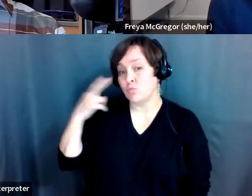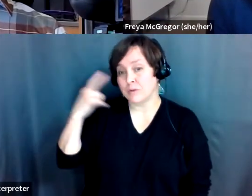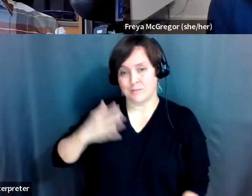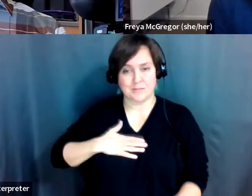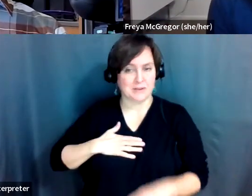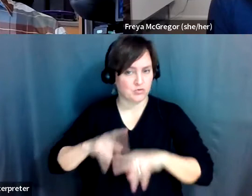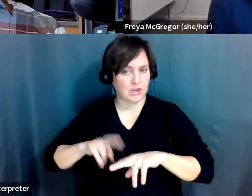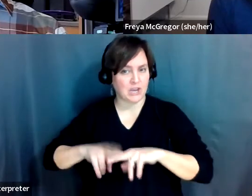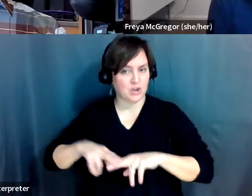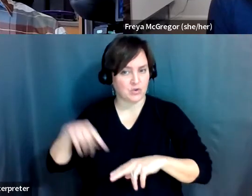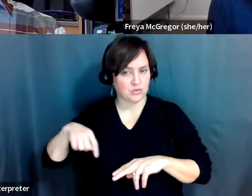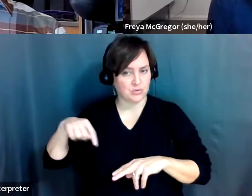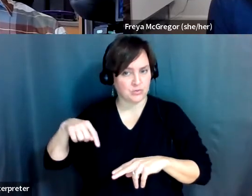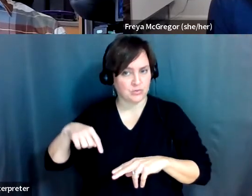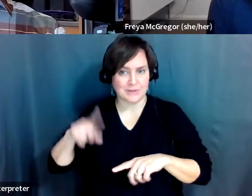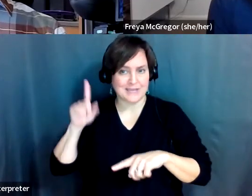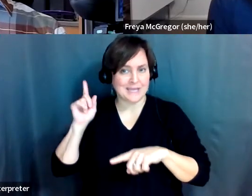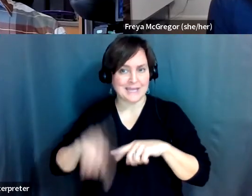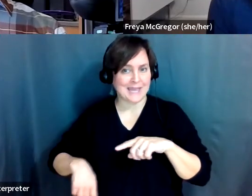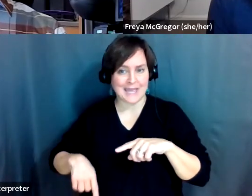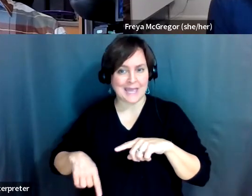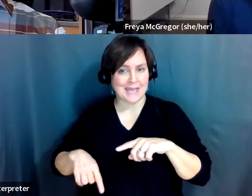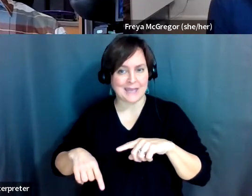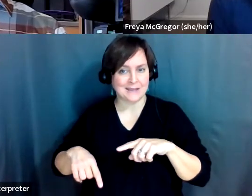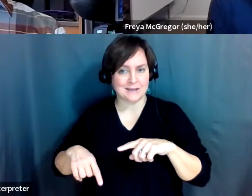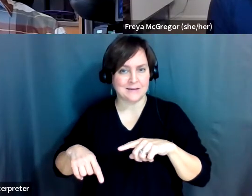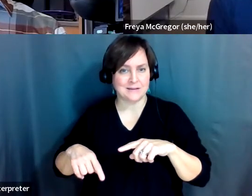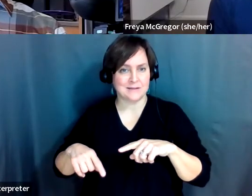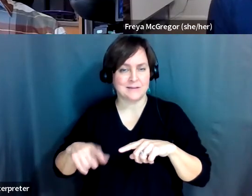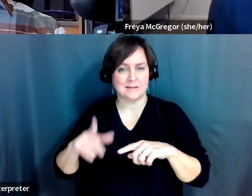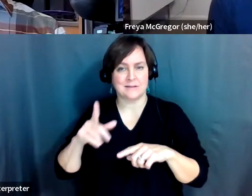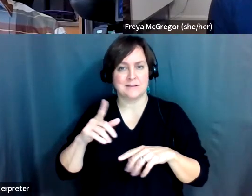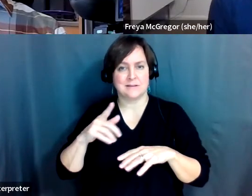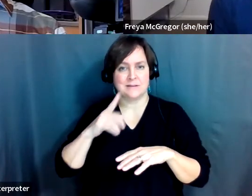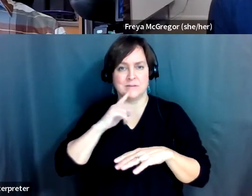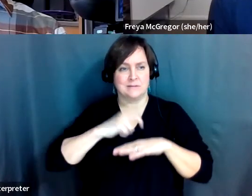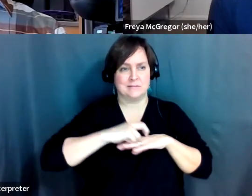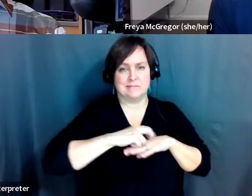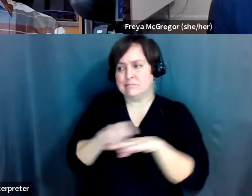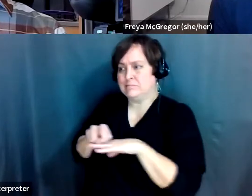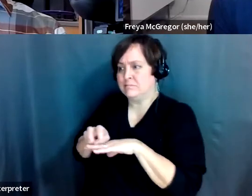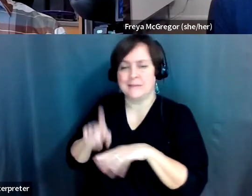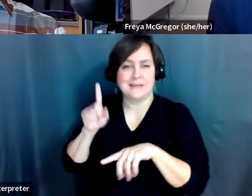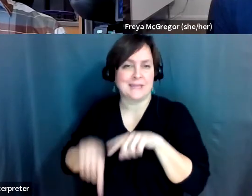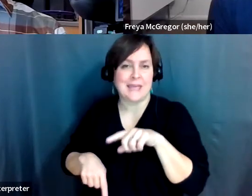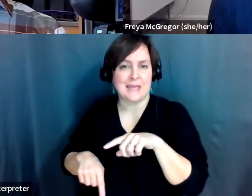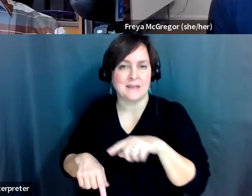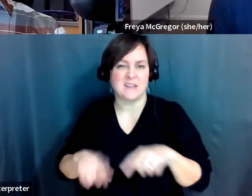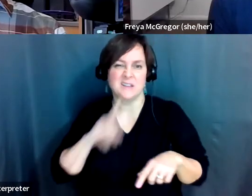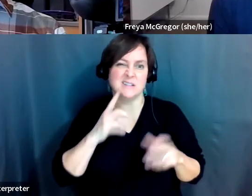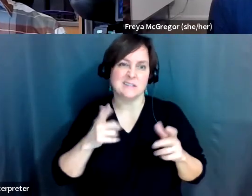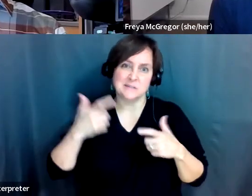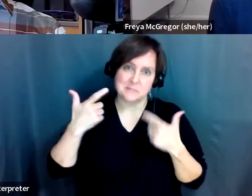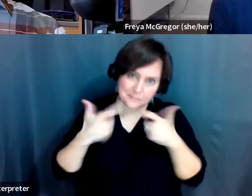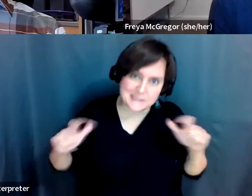have cannot turn on a dime. It is a big tank of a chair.